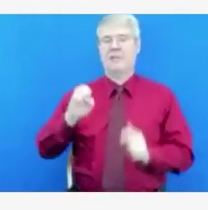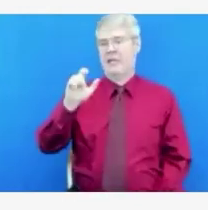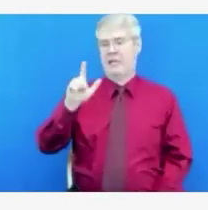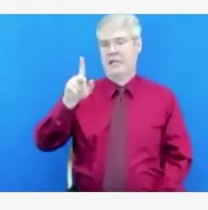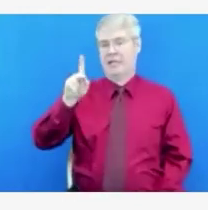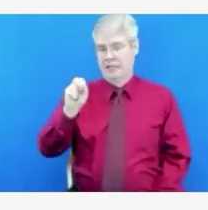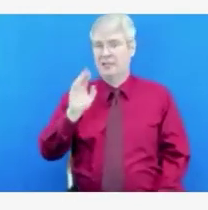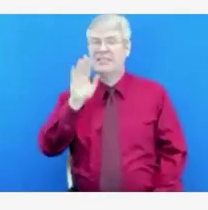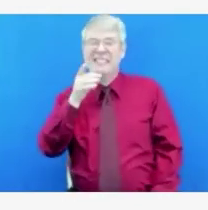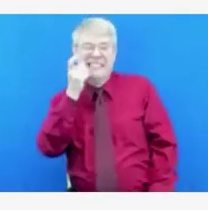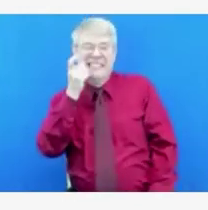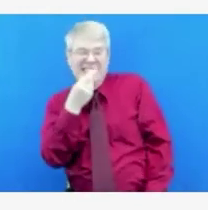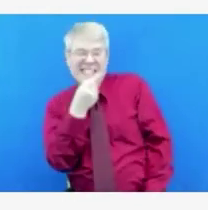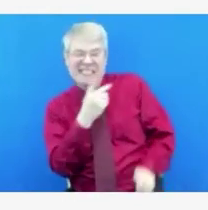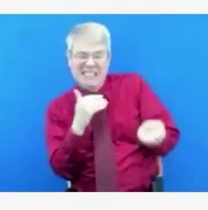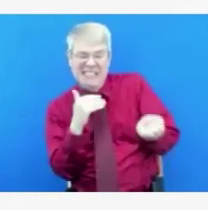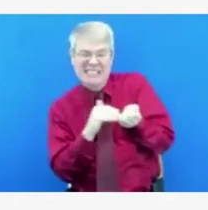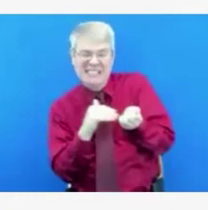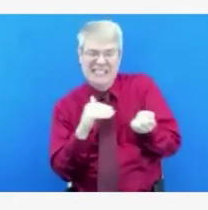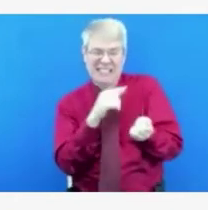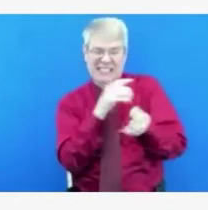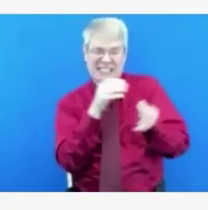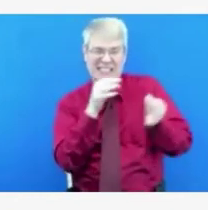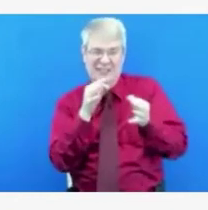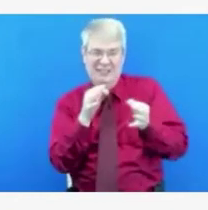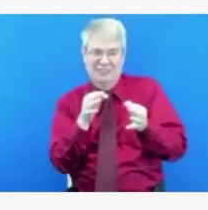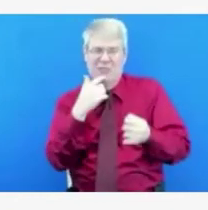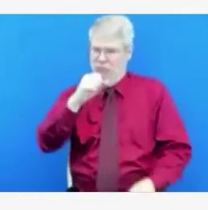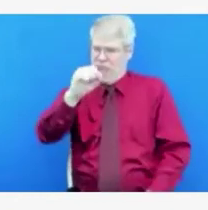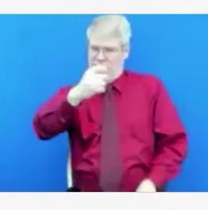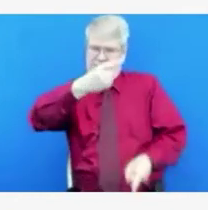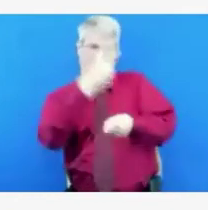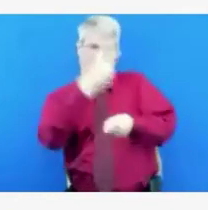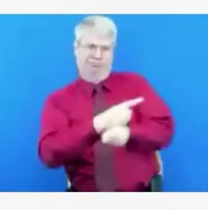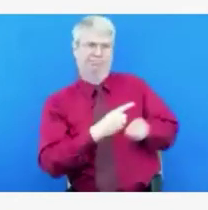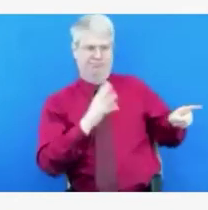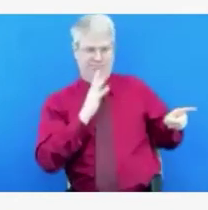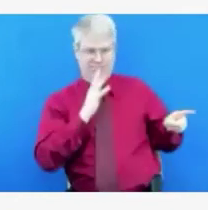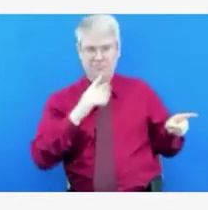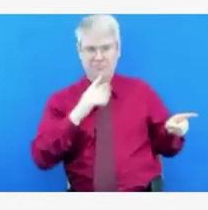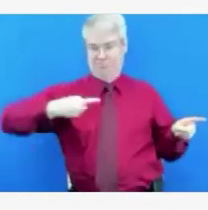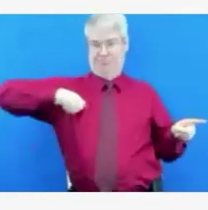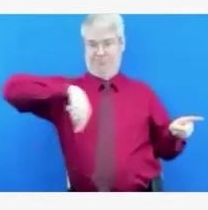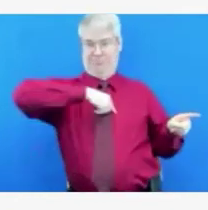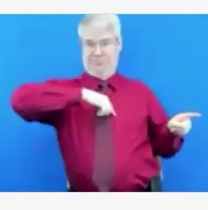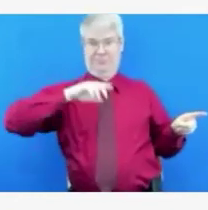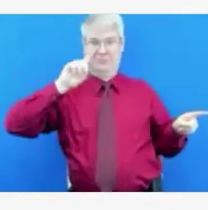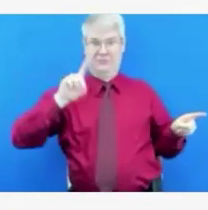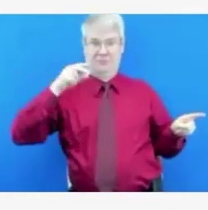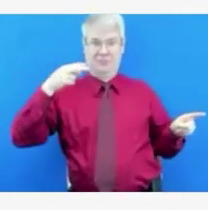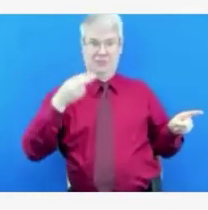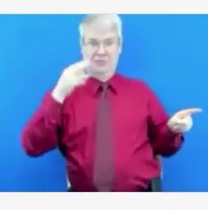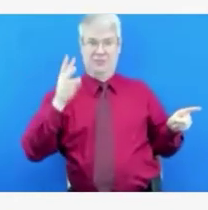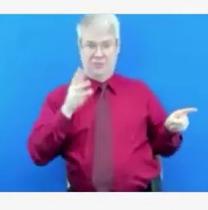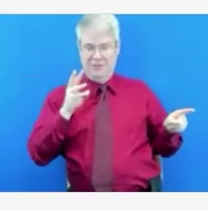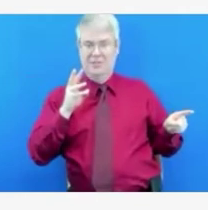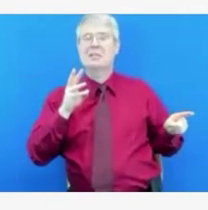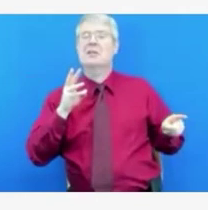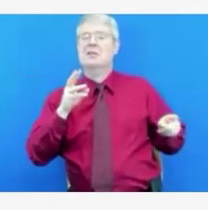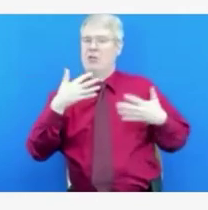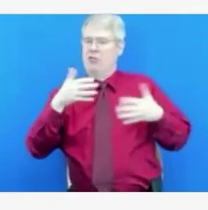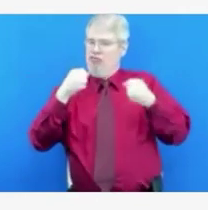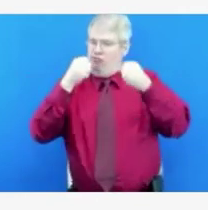relationships that Dr. Nemerson mentioned is also the Idaho Hospital Association. Really working together as a great collaborative